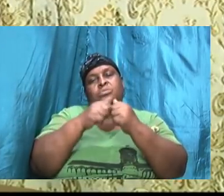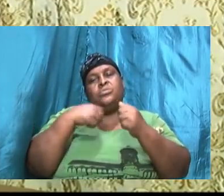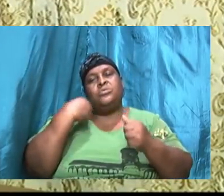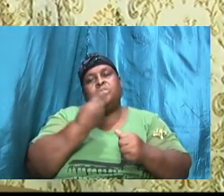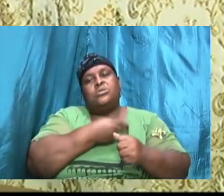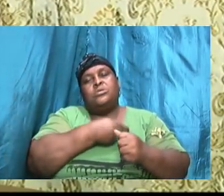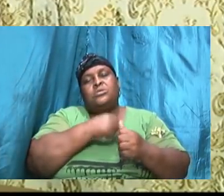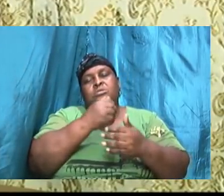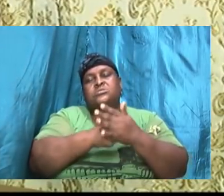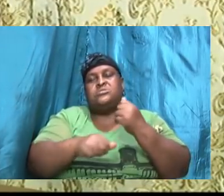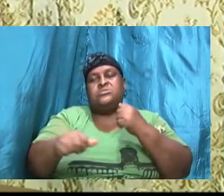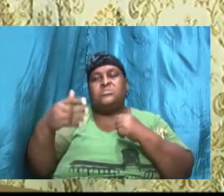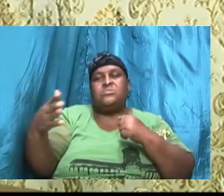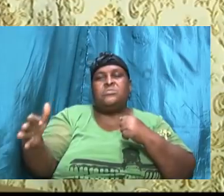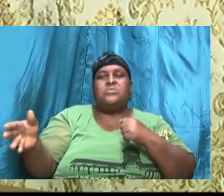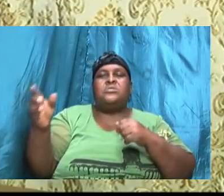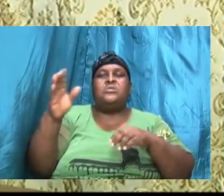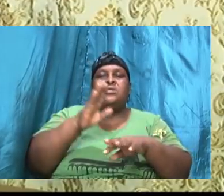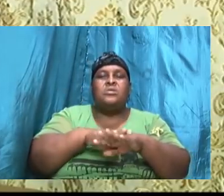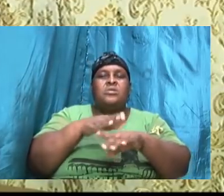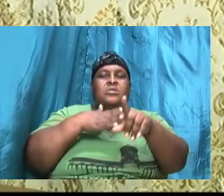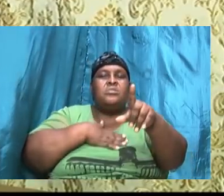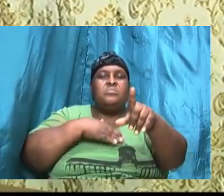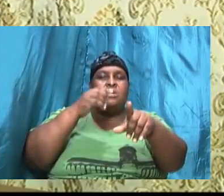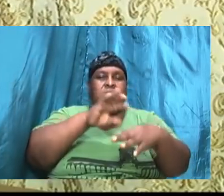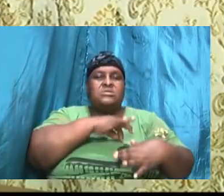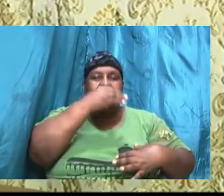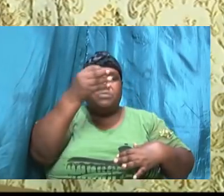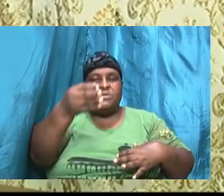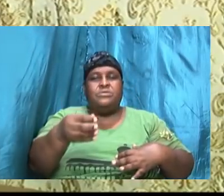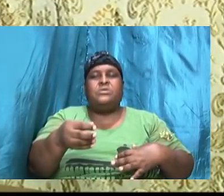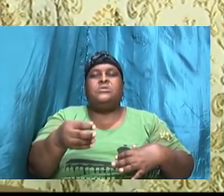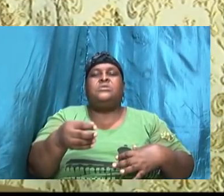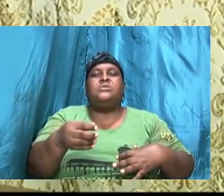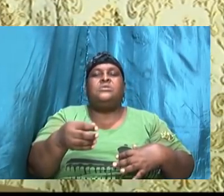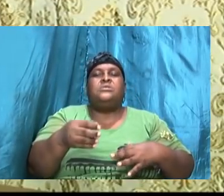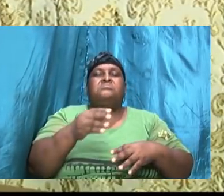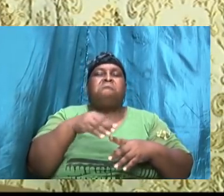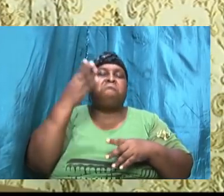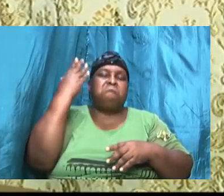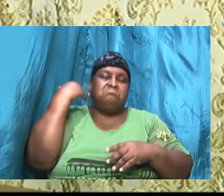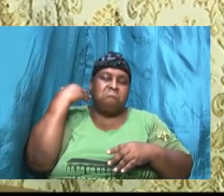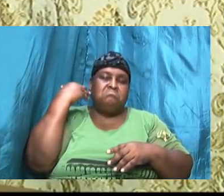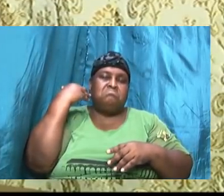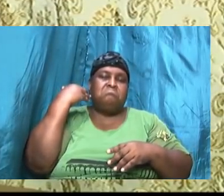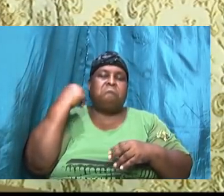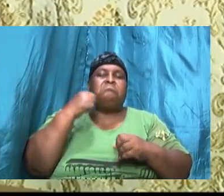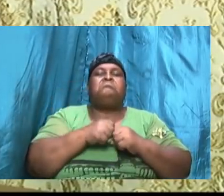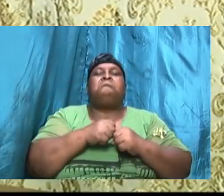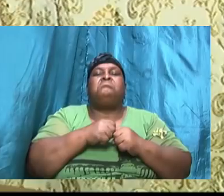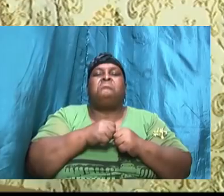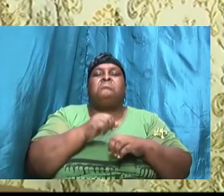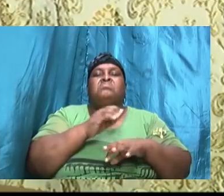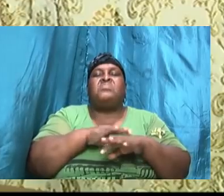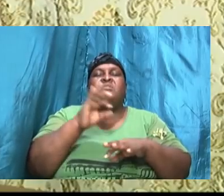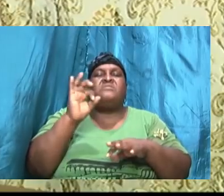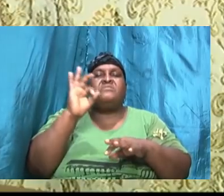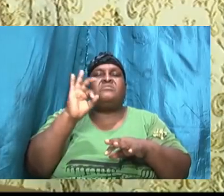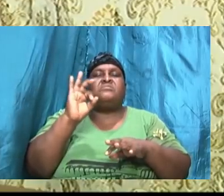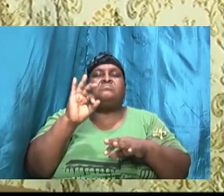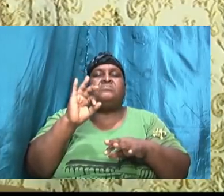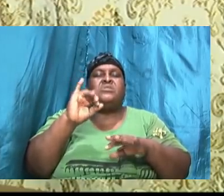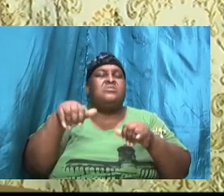something that has been on my spirit in recent times, as recent as Friday. And, you know, I just want to share,